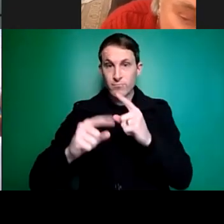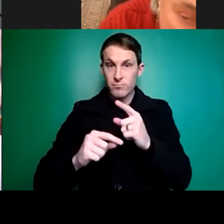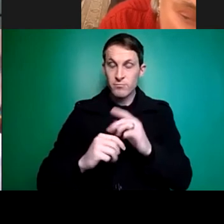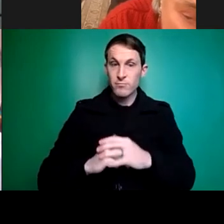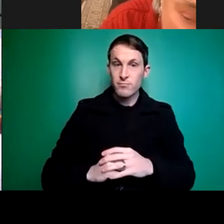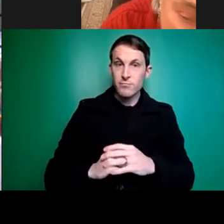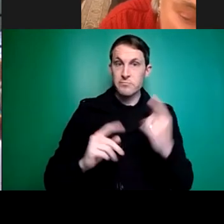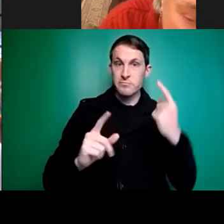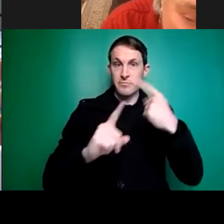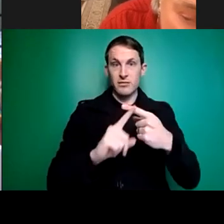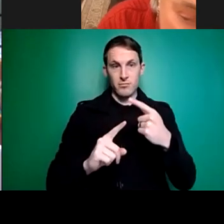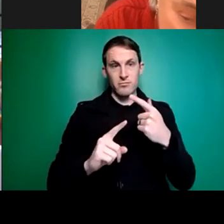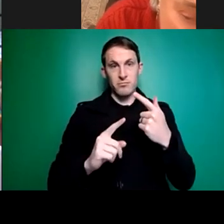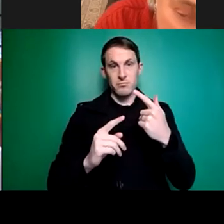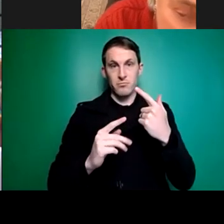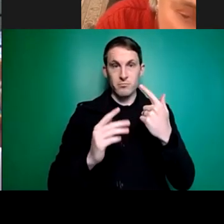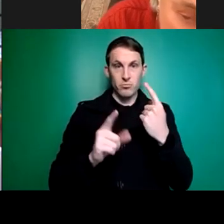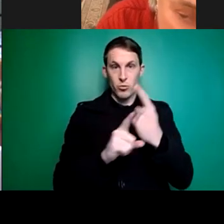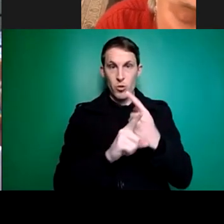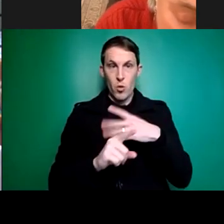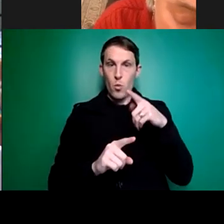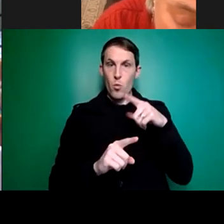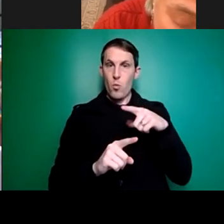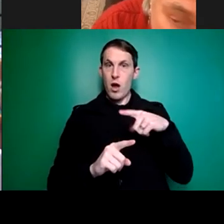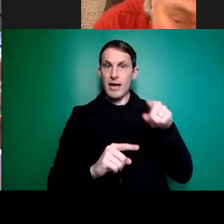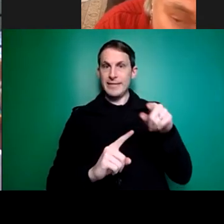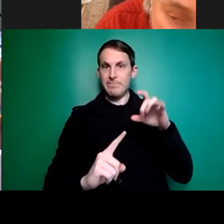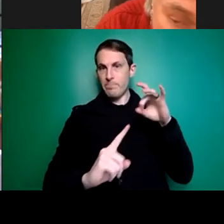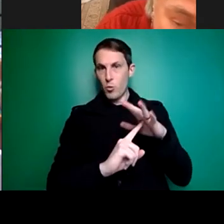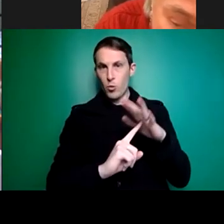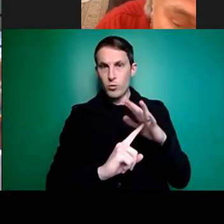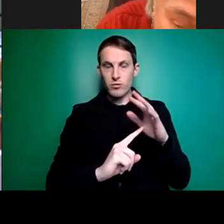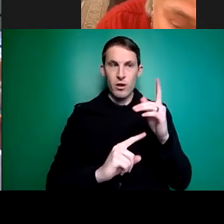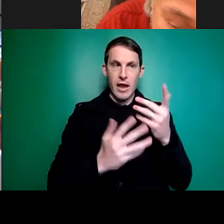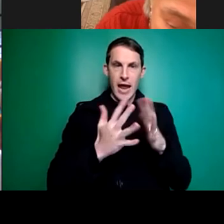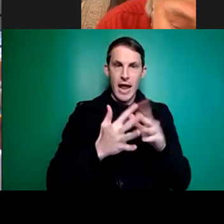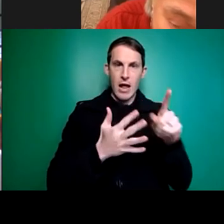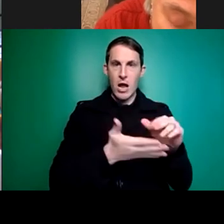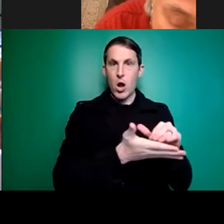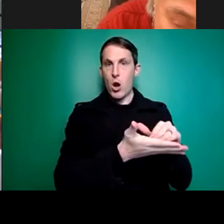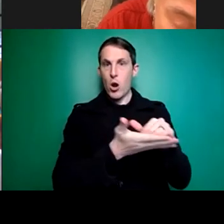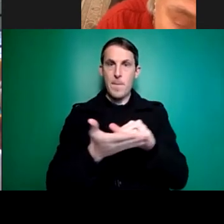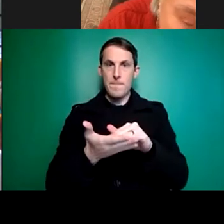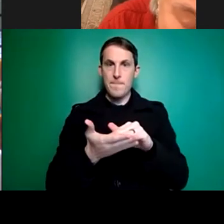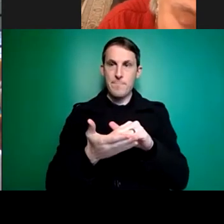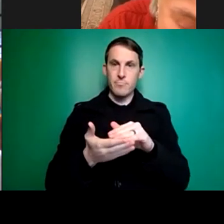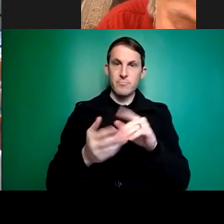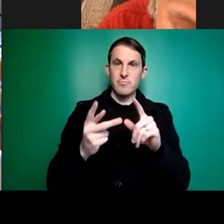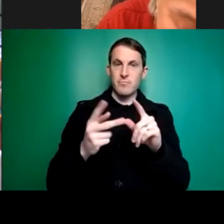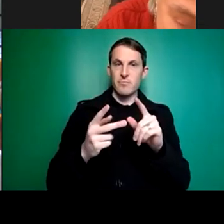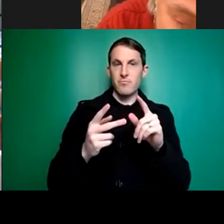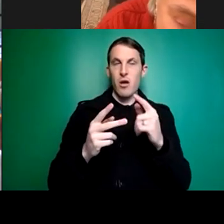the importance of it? and the difference that it could make, let's be positive, when it is successful?